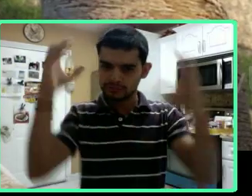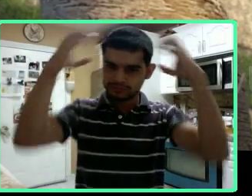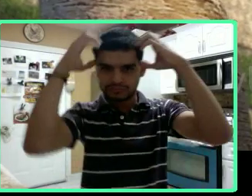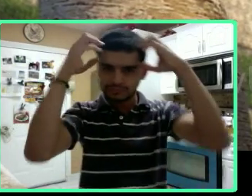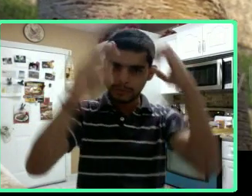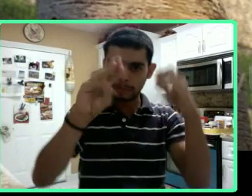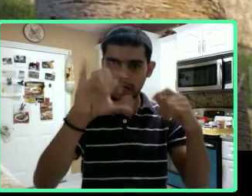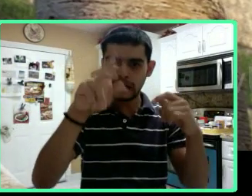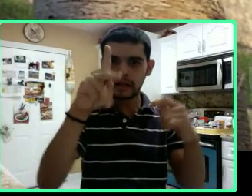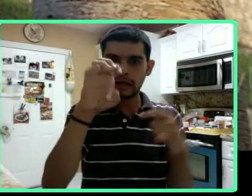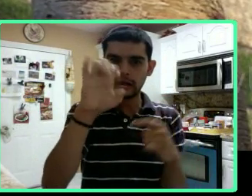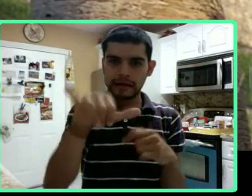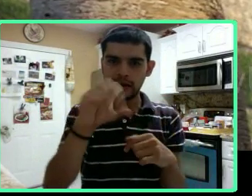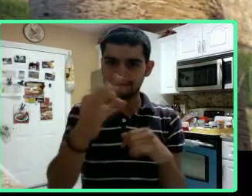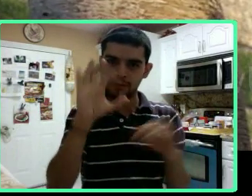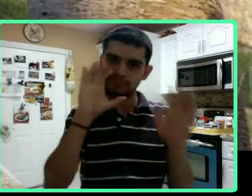I've of I